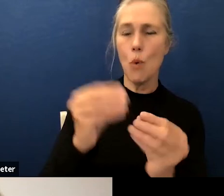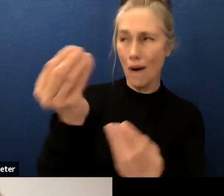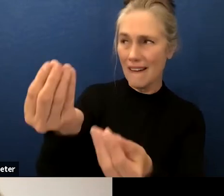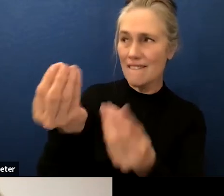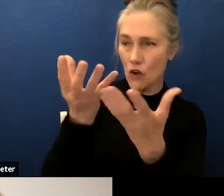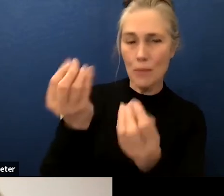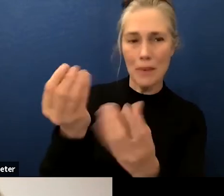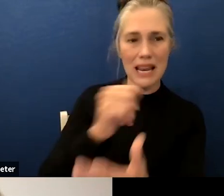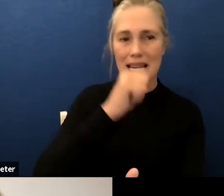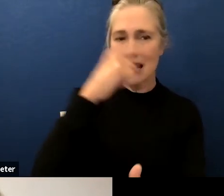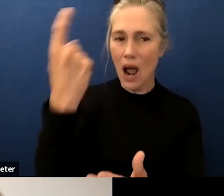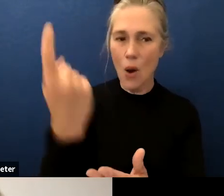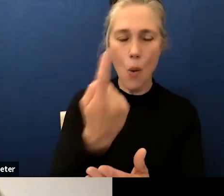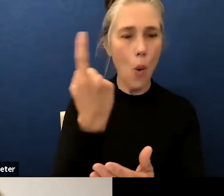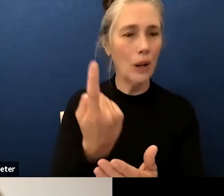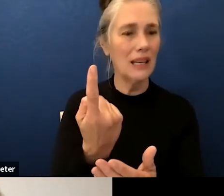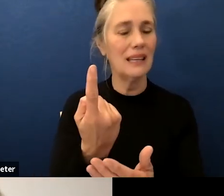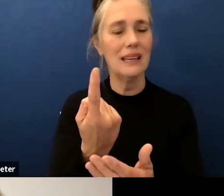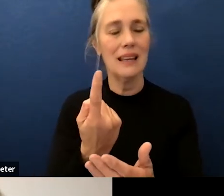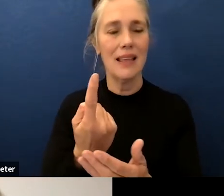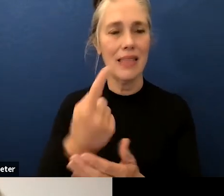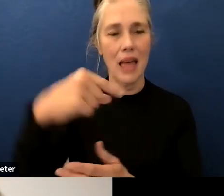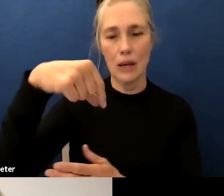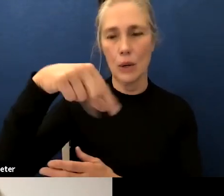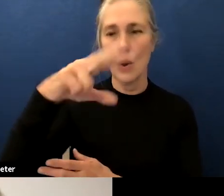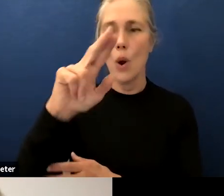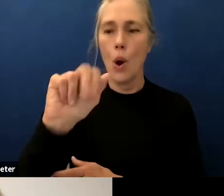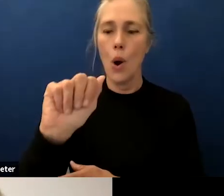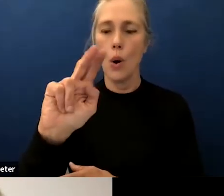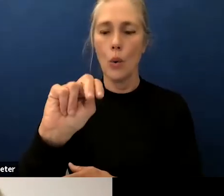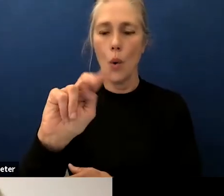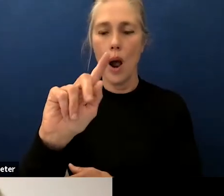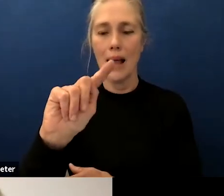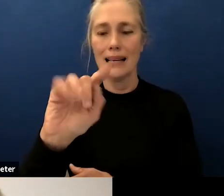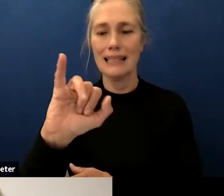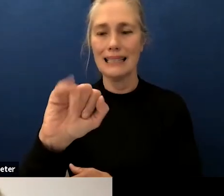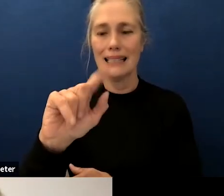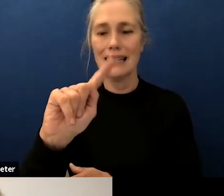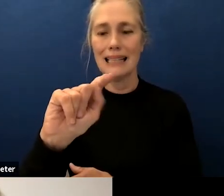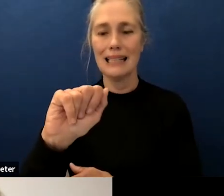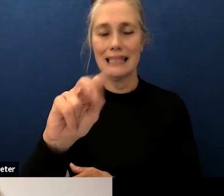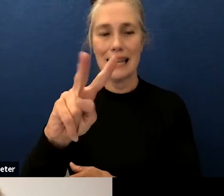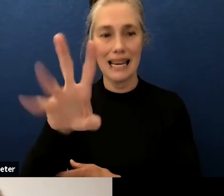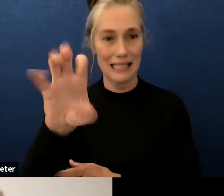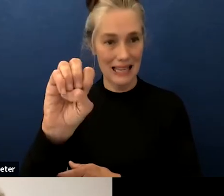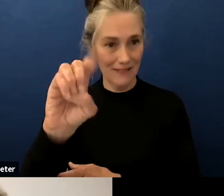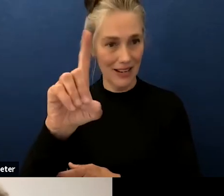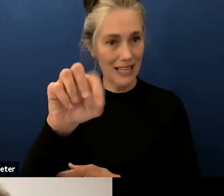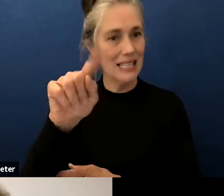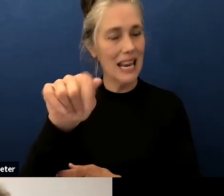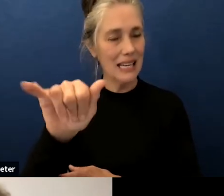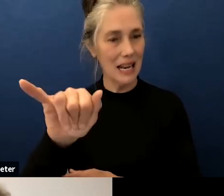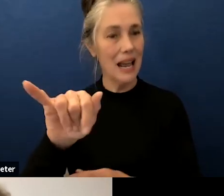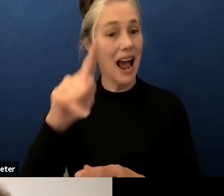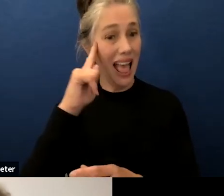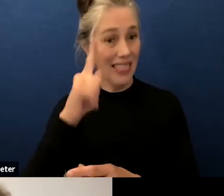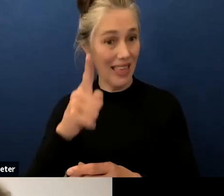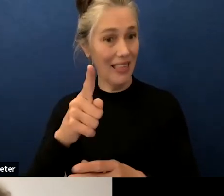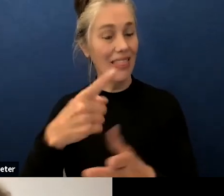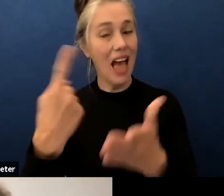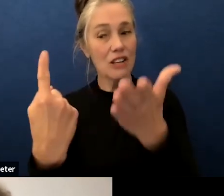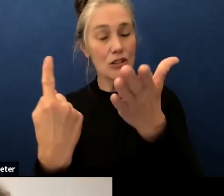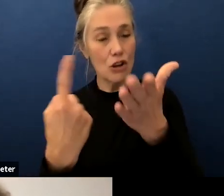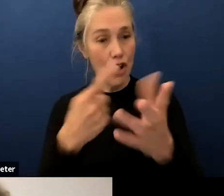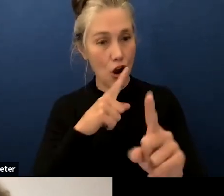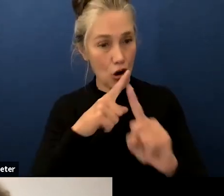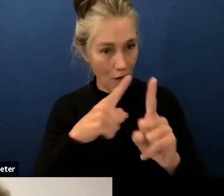the quantitative data that we presented last month that that would help enrich the conversation as well as I'm really hearing this part about